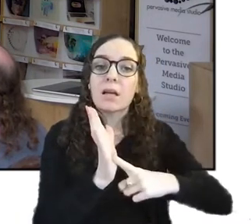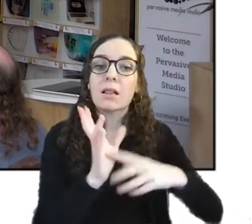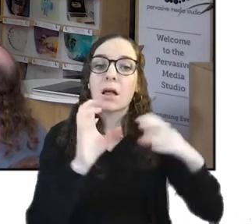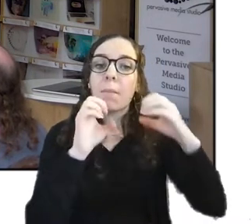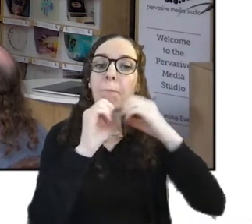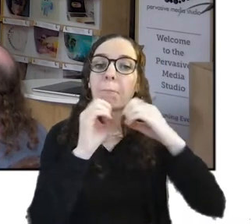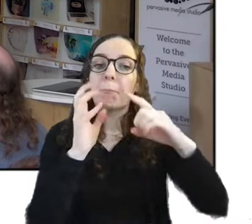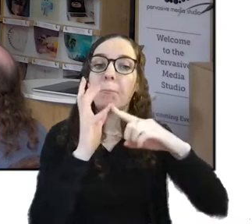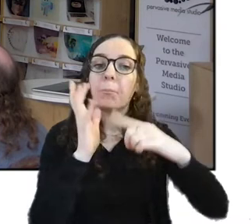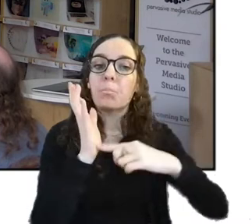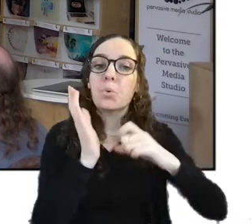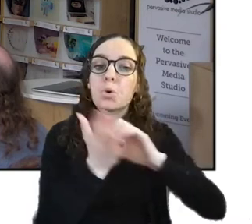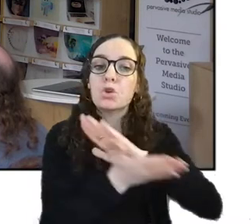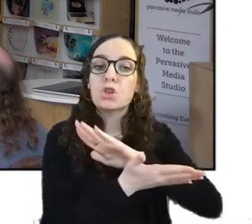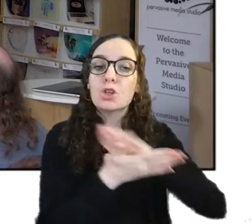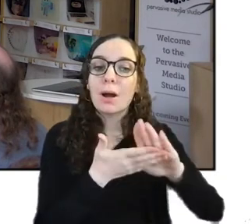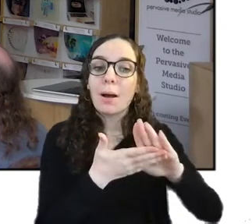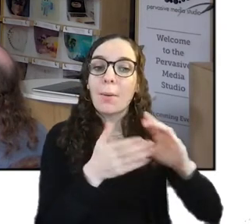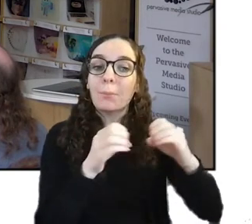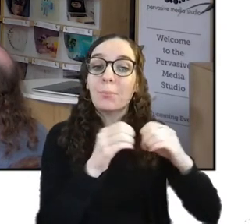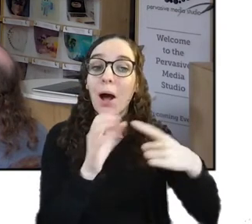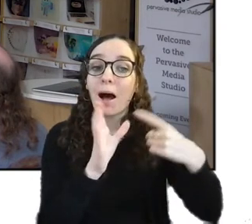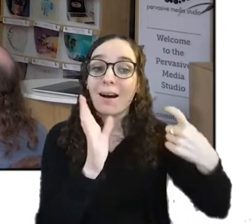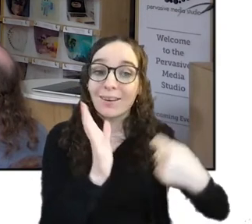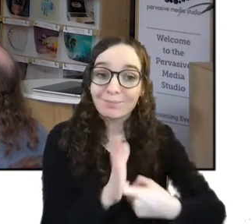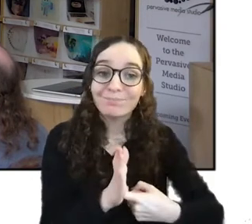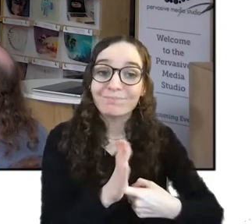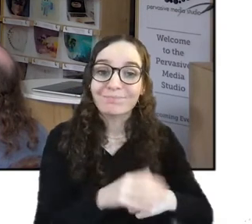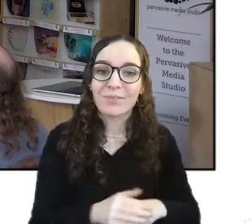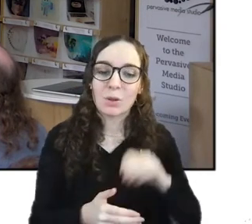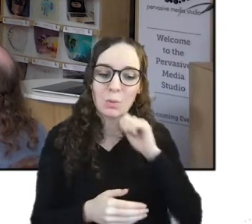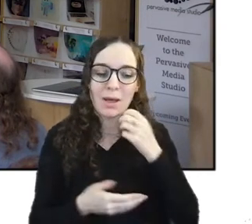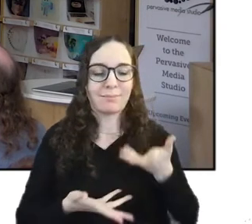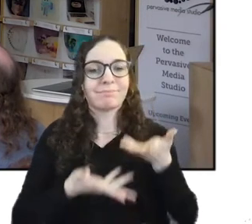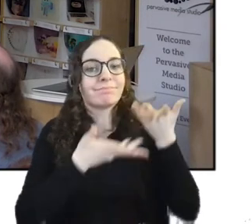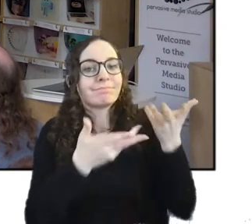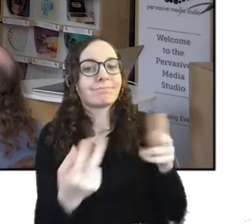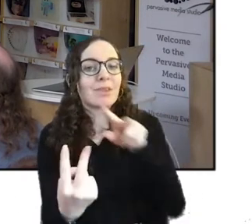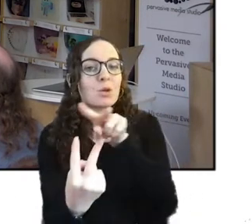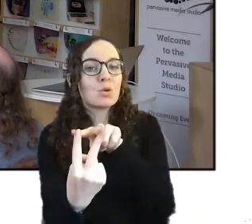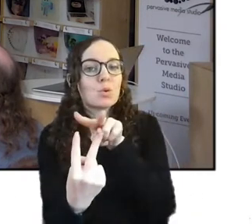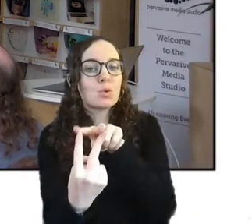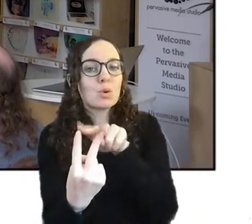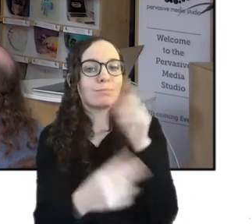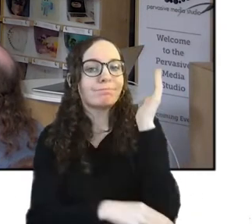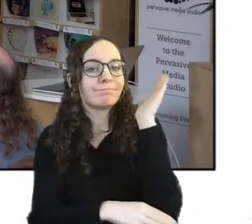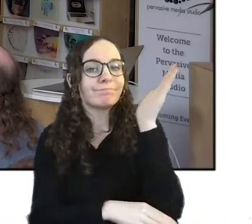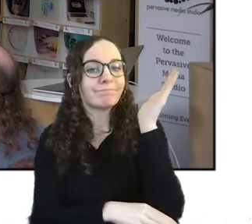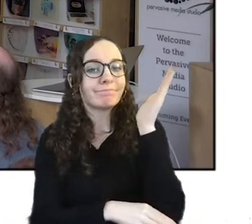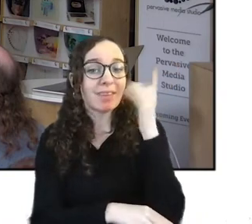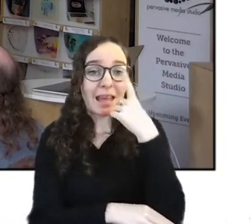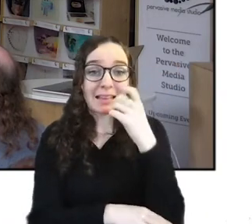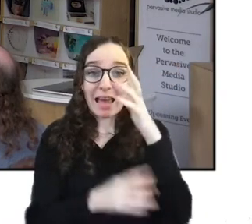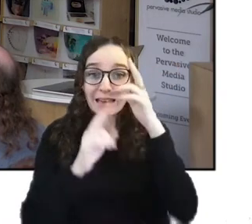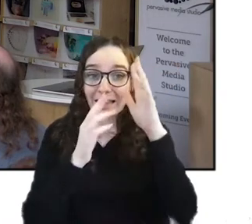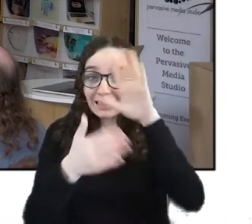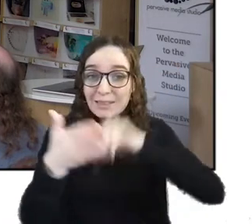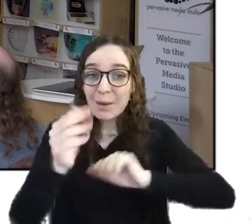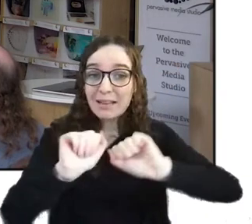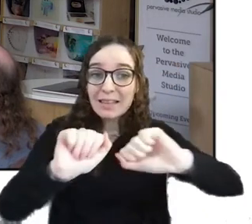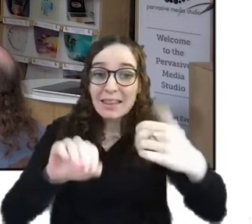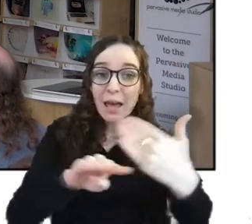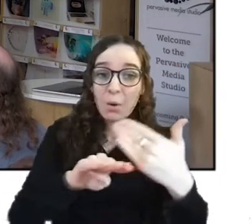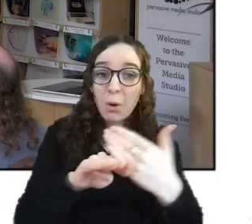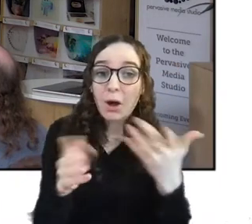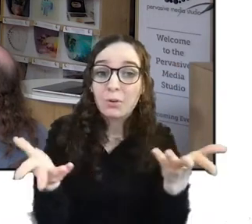to these artists now to share more about their practice and their new works which you can experience at saint anne's house tomorrow and they're